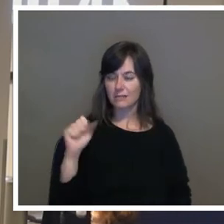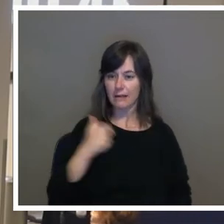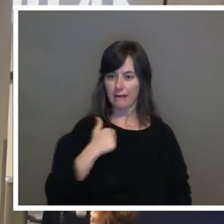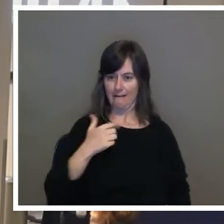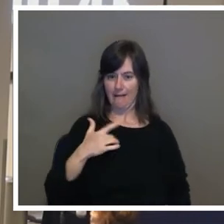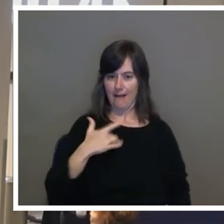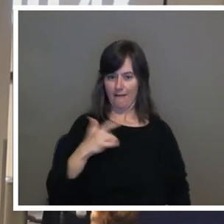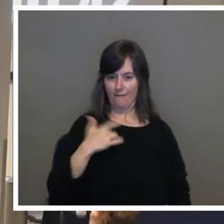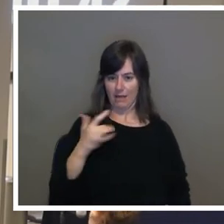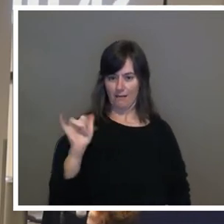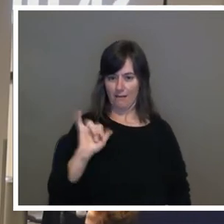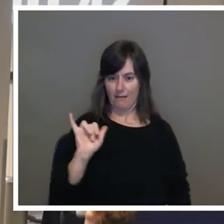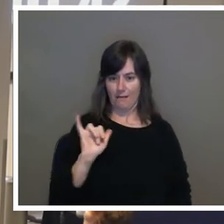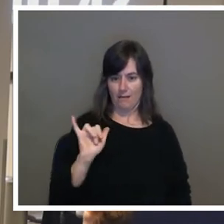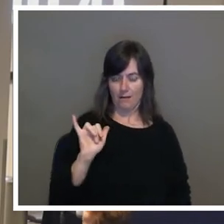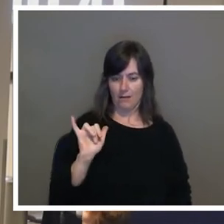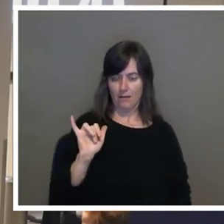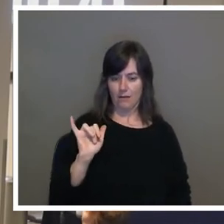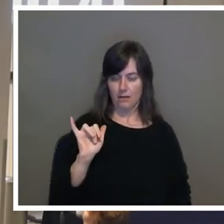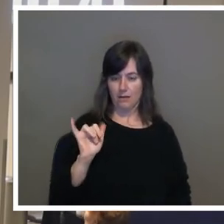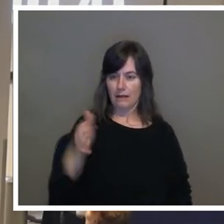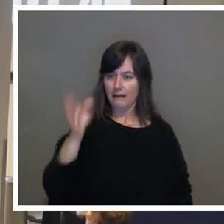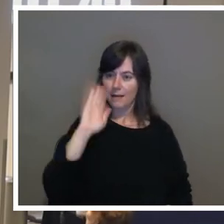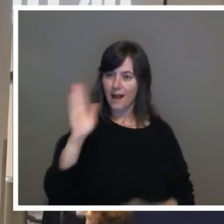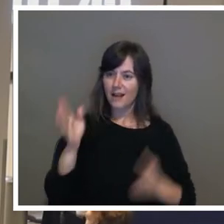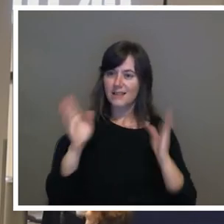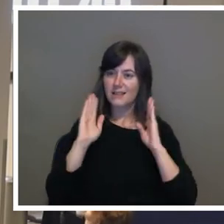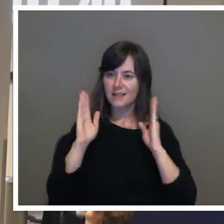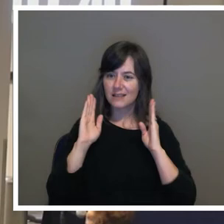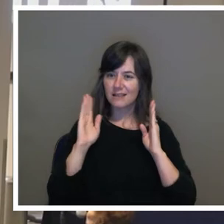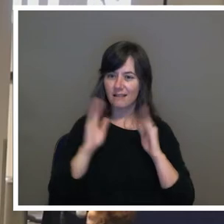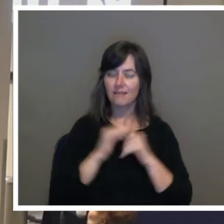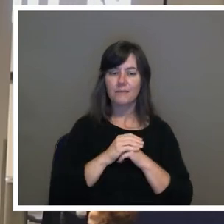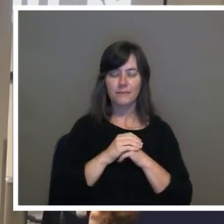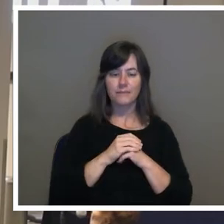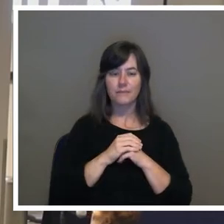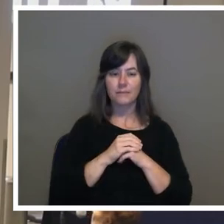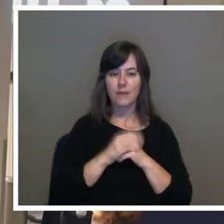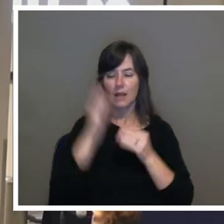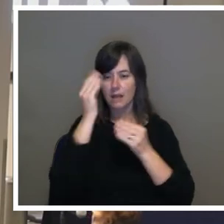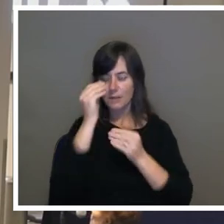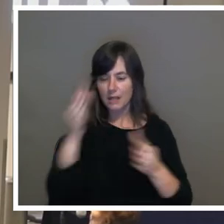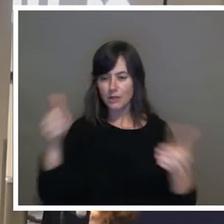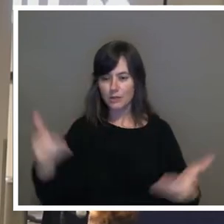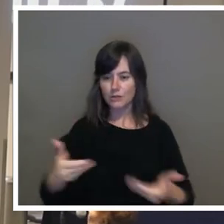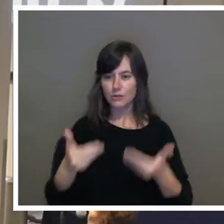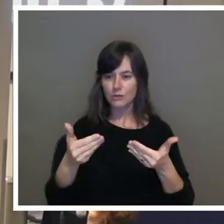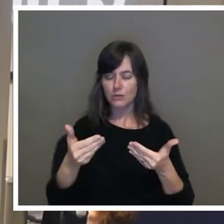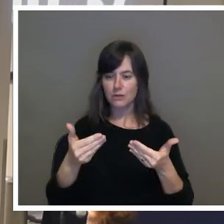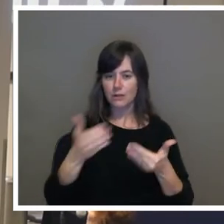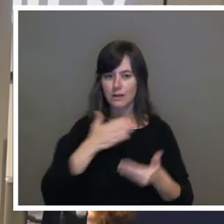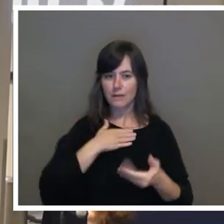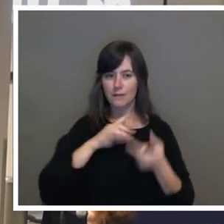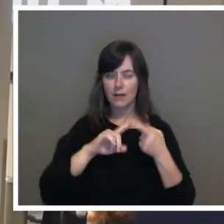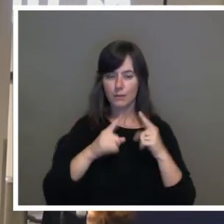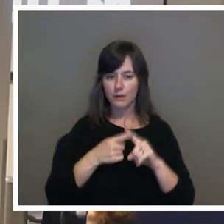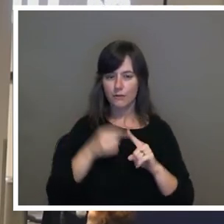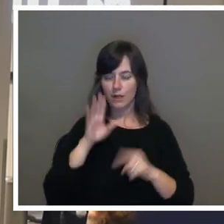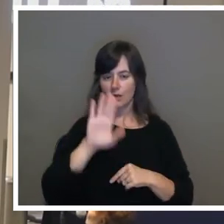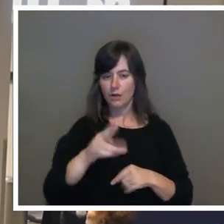God is listening. And let me introduce my friend. Her name is